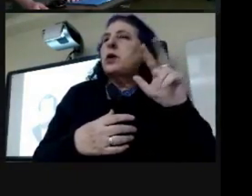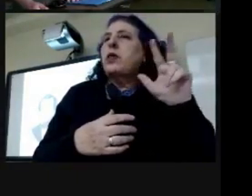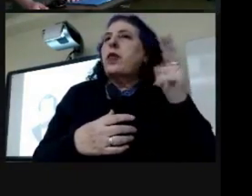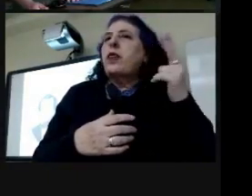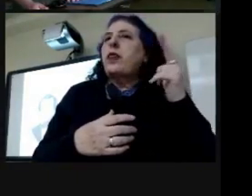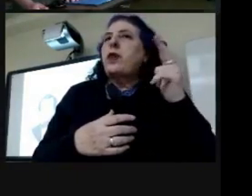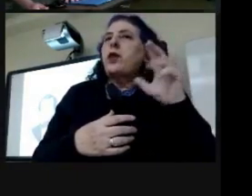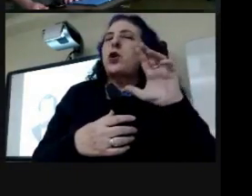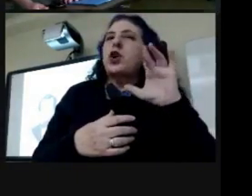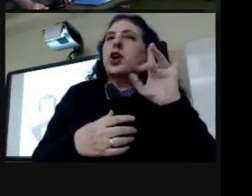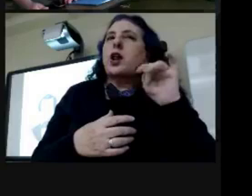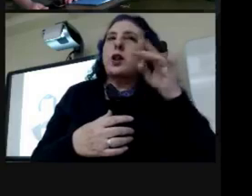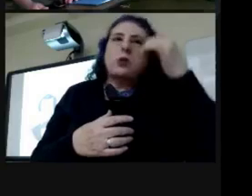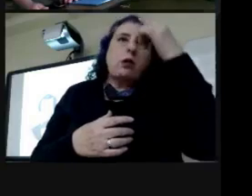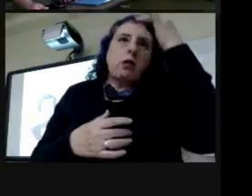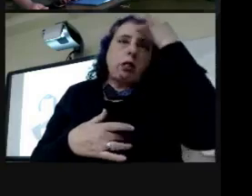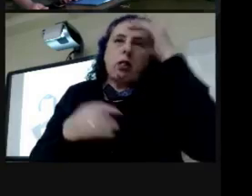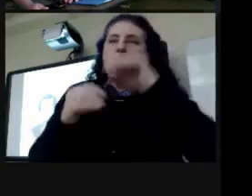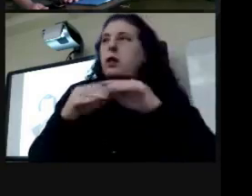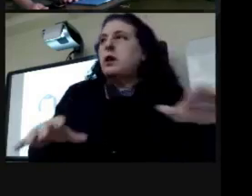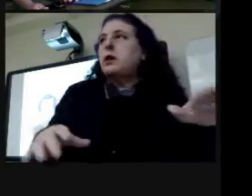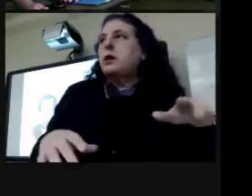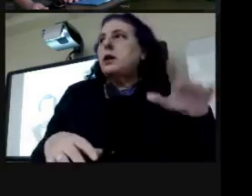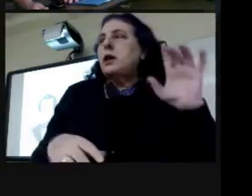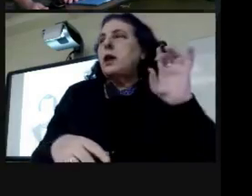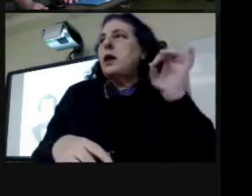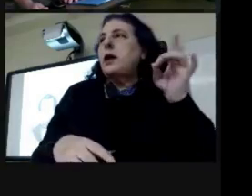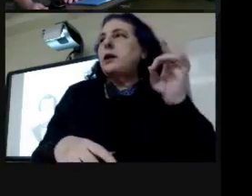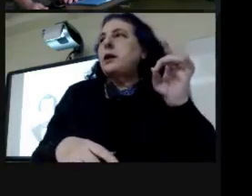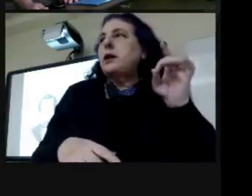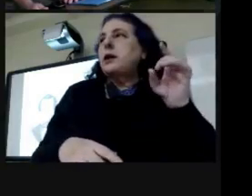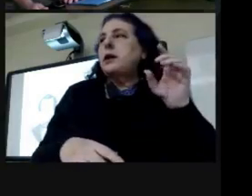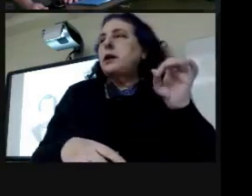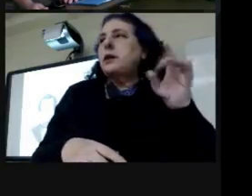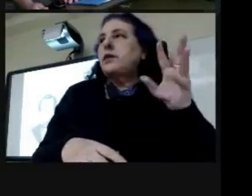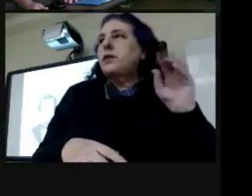pandemic. So that was after the 1850s. was the 1850s.